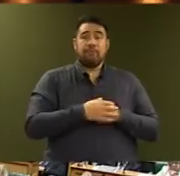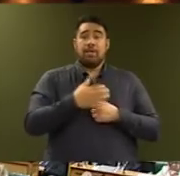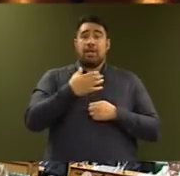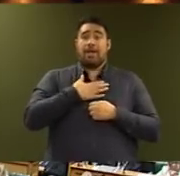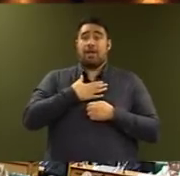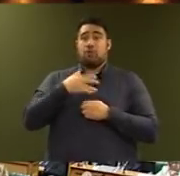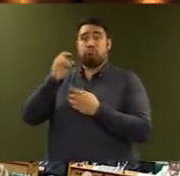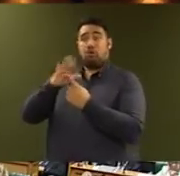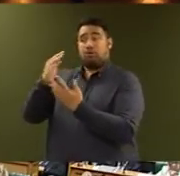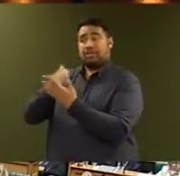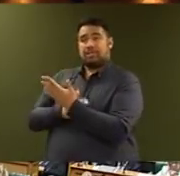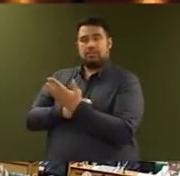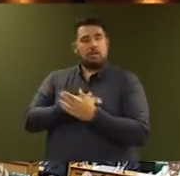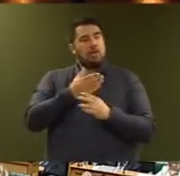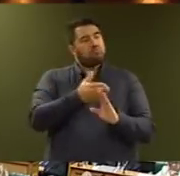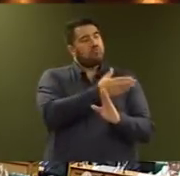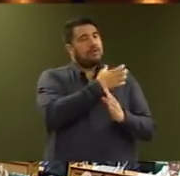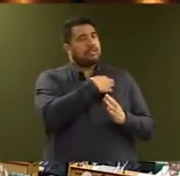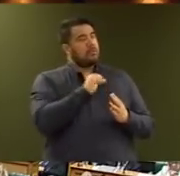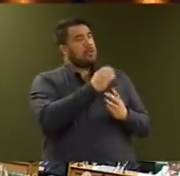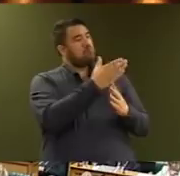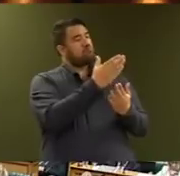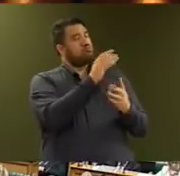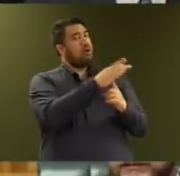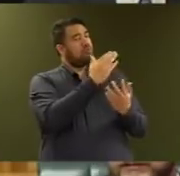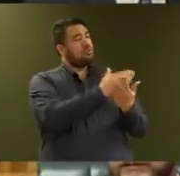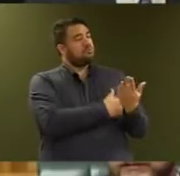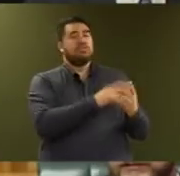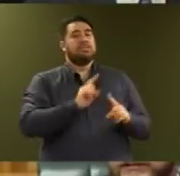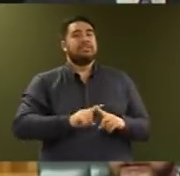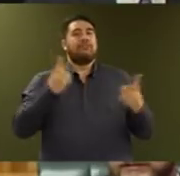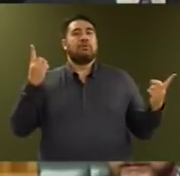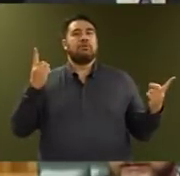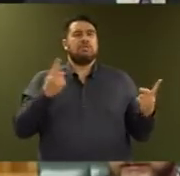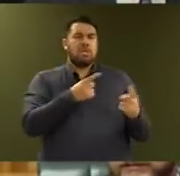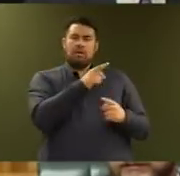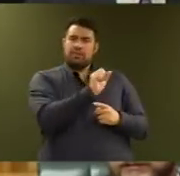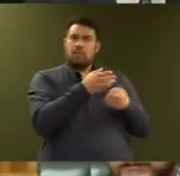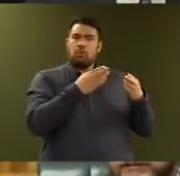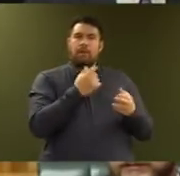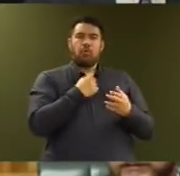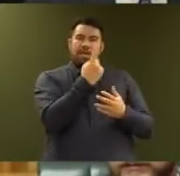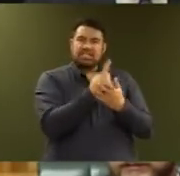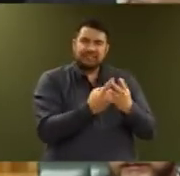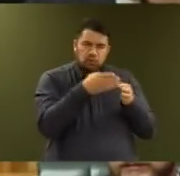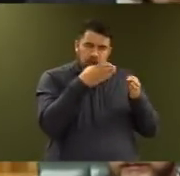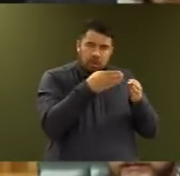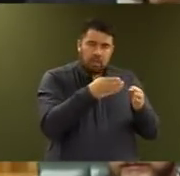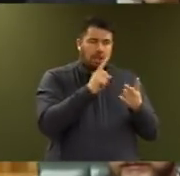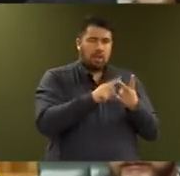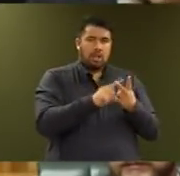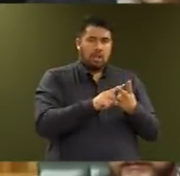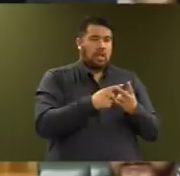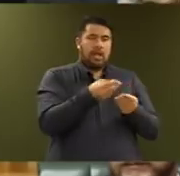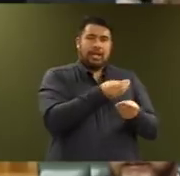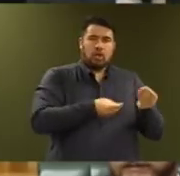We are determined to turn the page on the ideology of individualism and a hands-off approach to the economy that has left